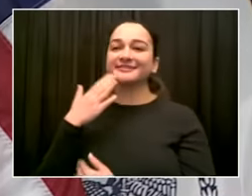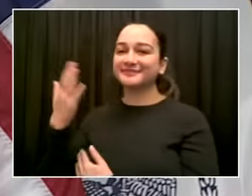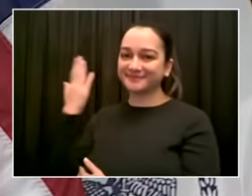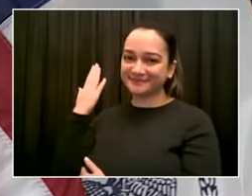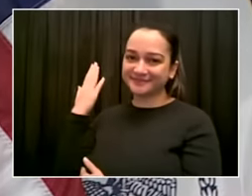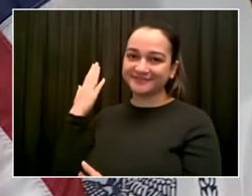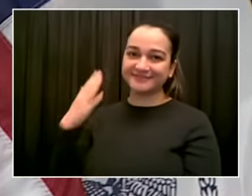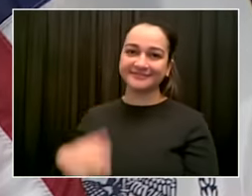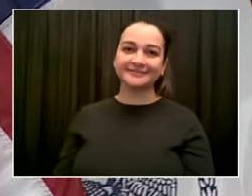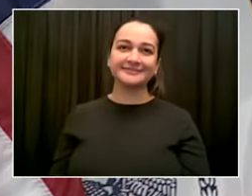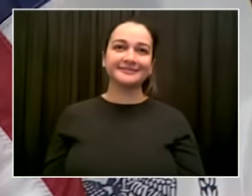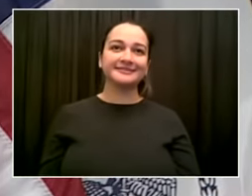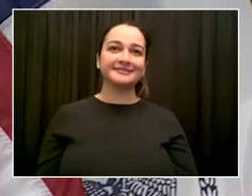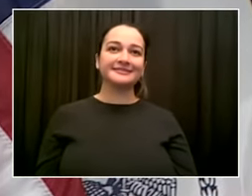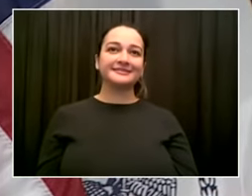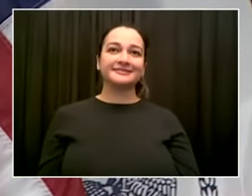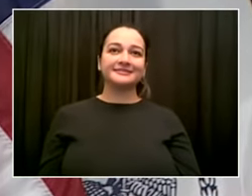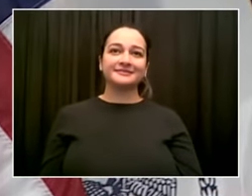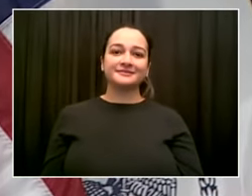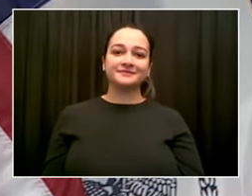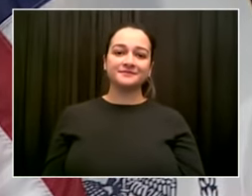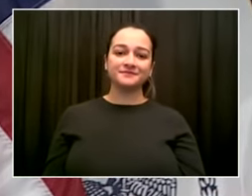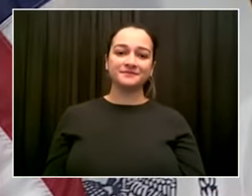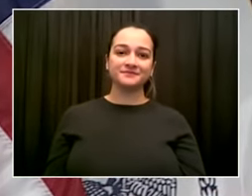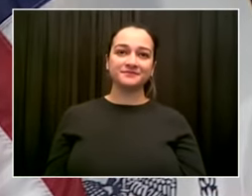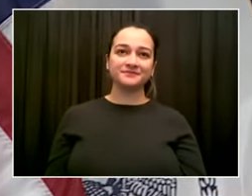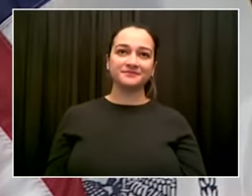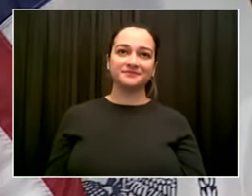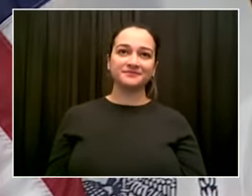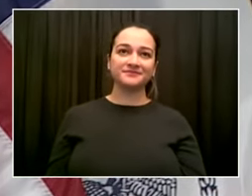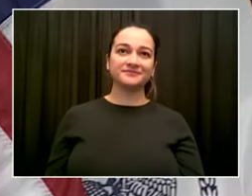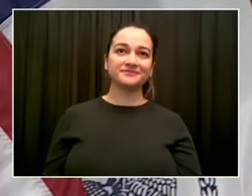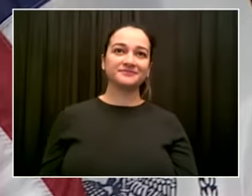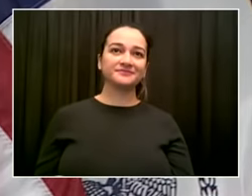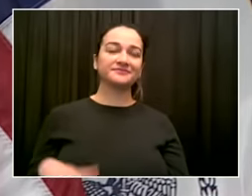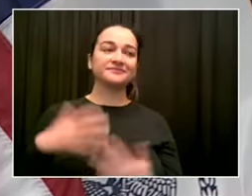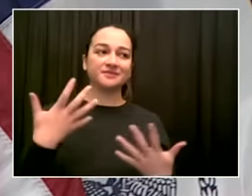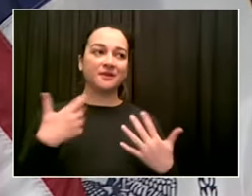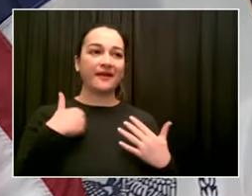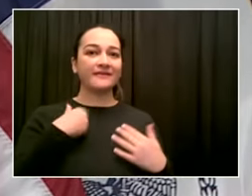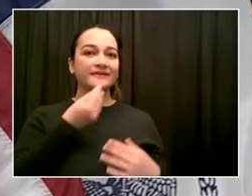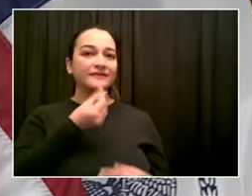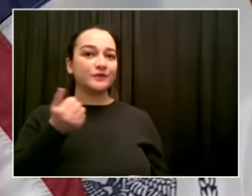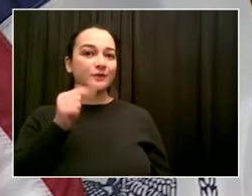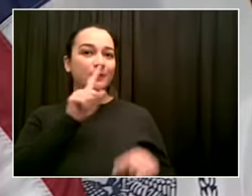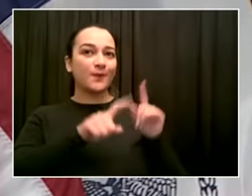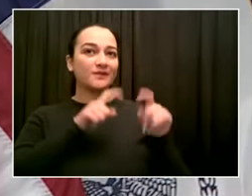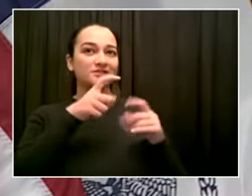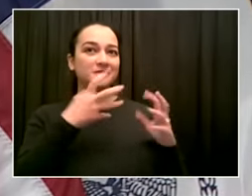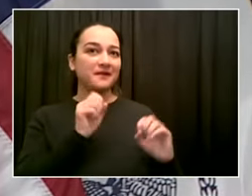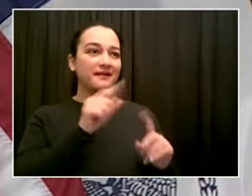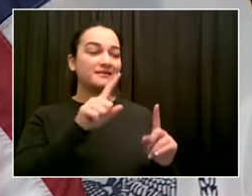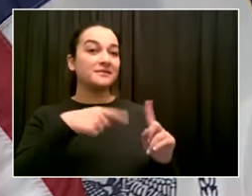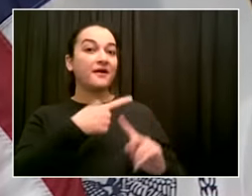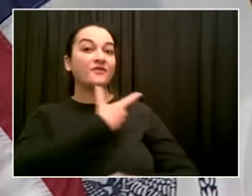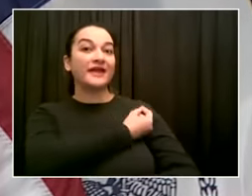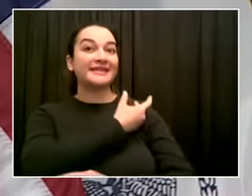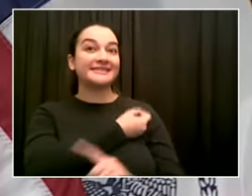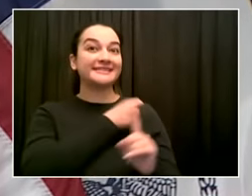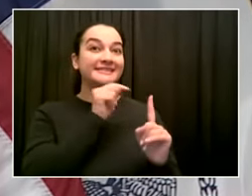a couple things. I'll start with vaccines. The state is starting to administer the Johnson & Johnson vaccine at the Javits Center,